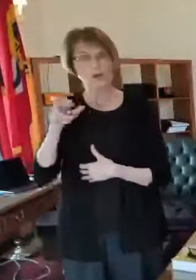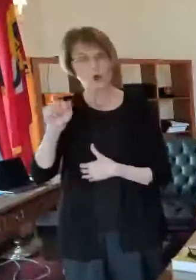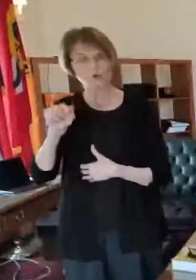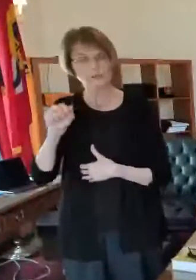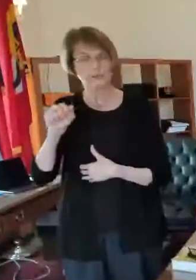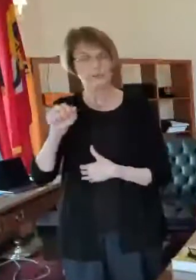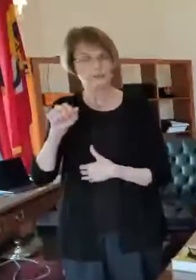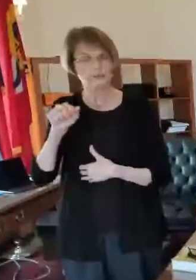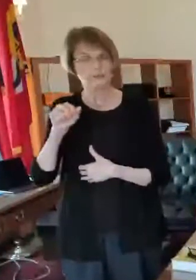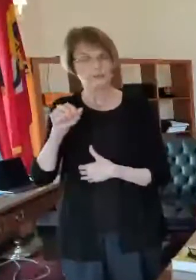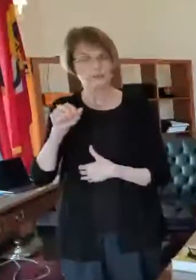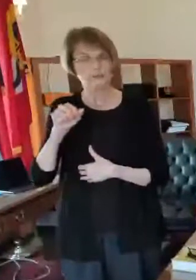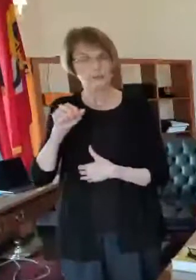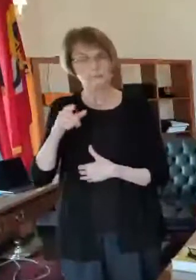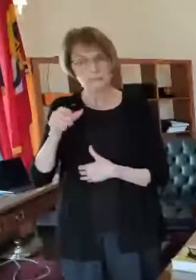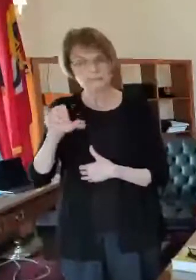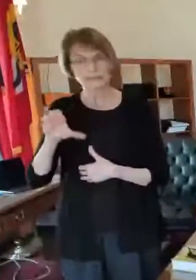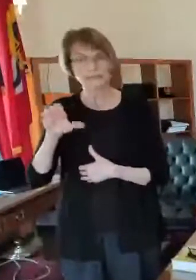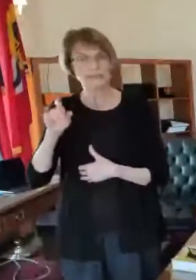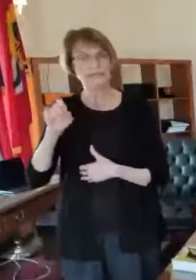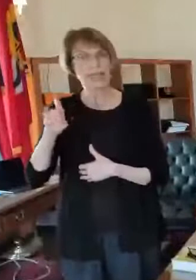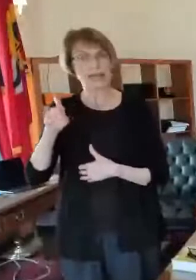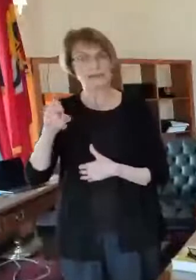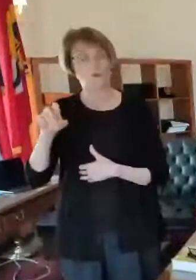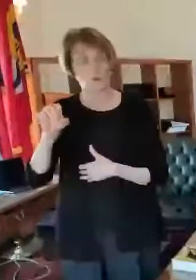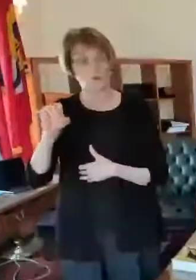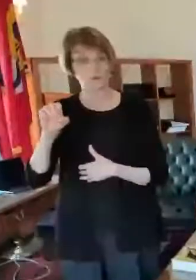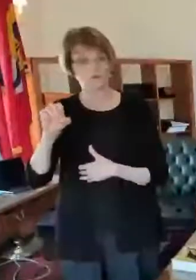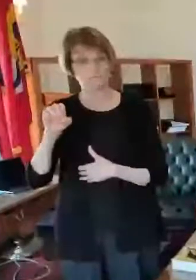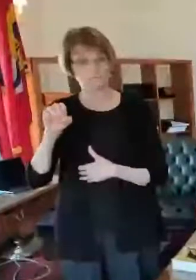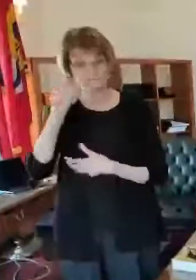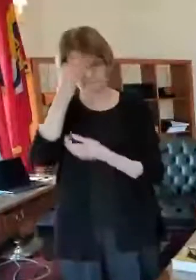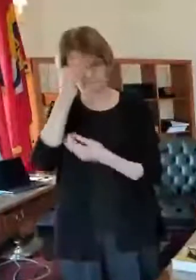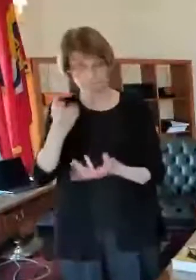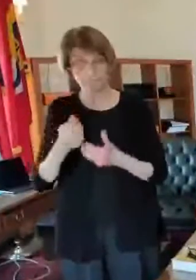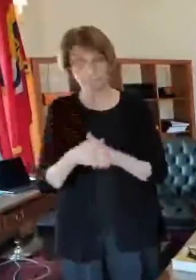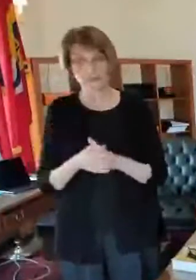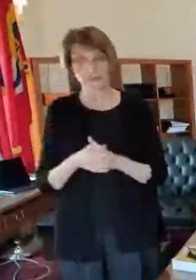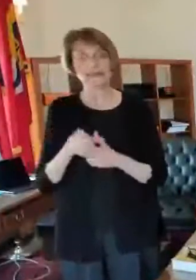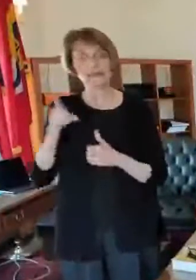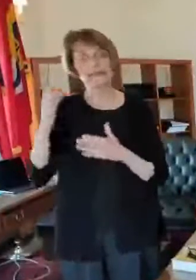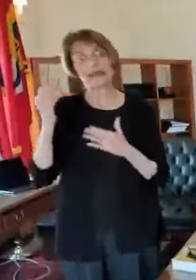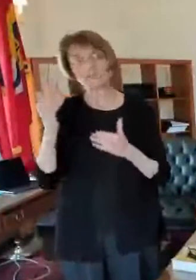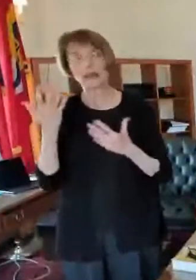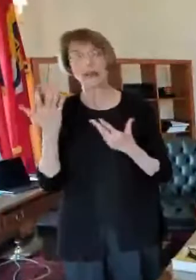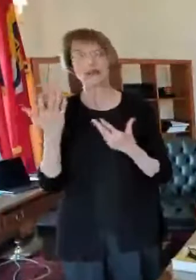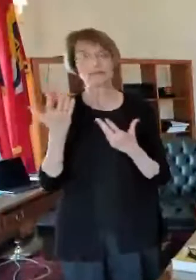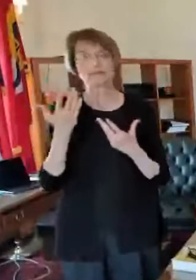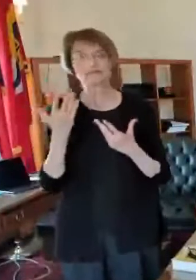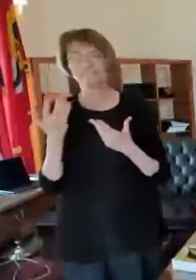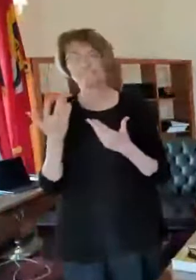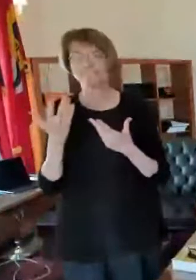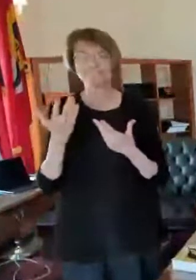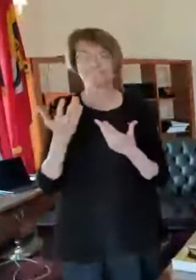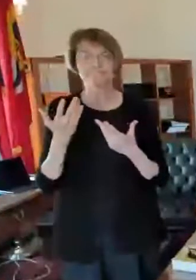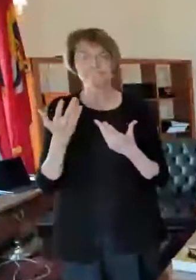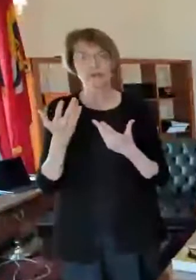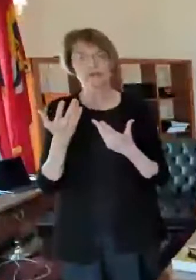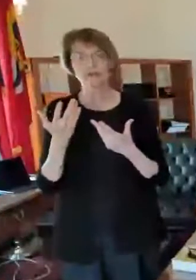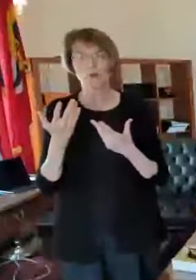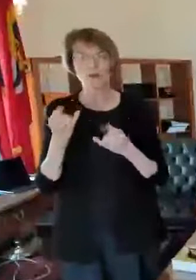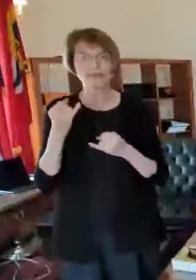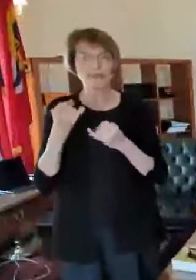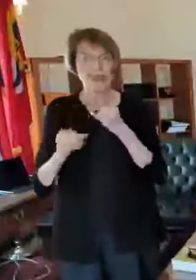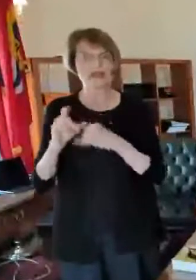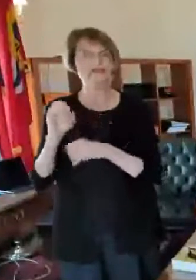he indicated that the hospitals uh he expected it would be at least till the end of march um i